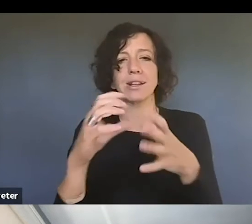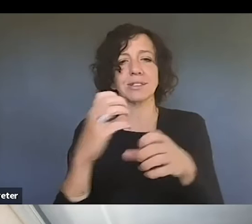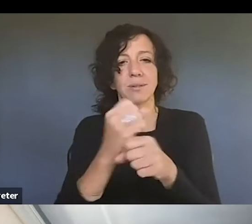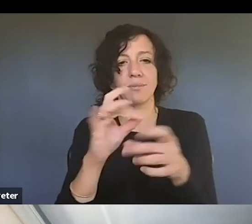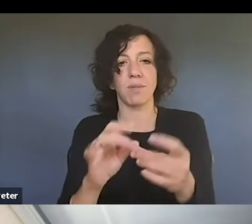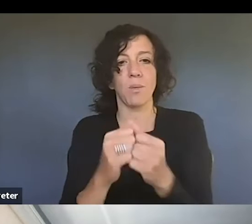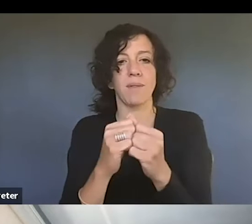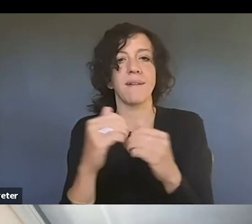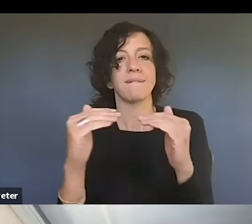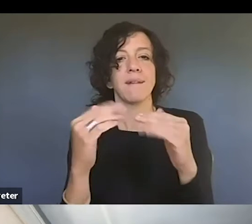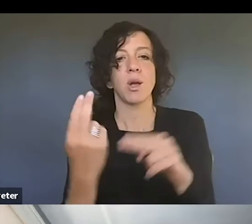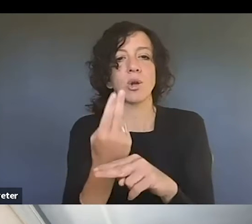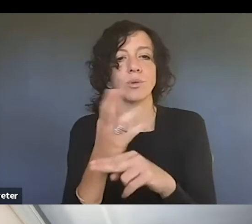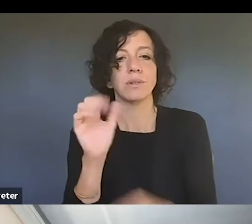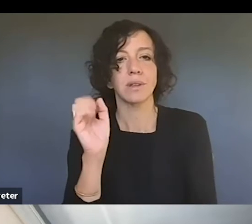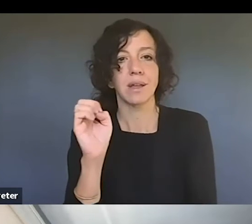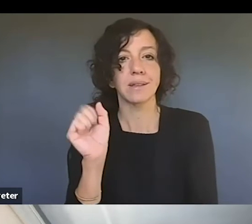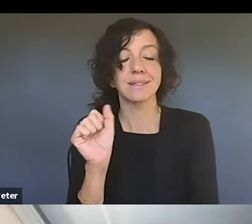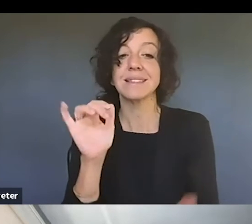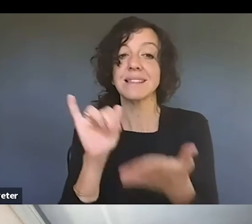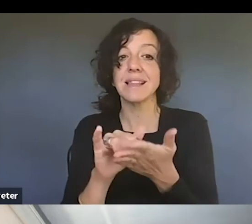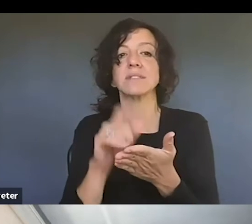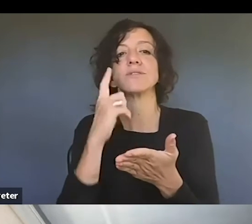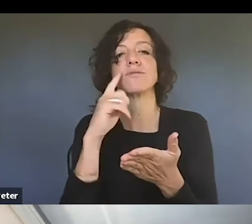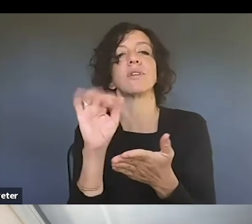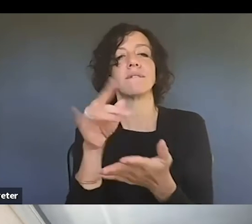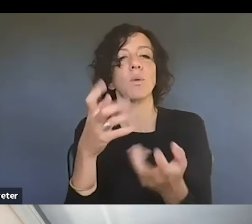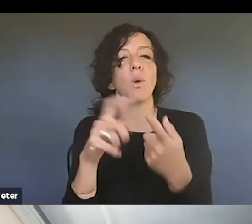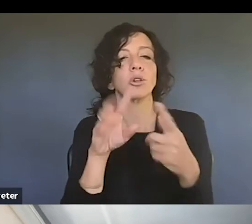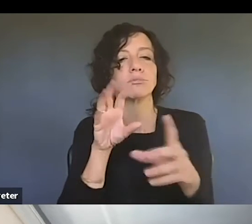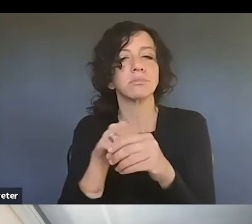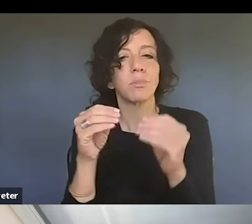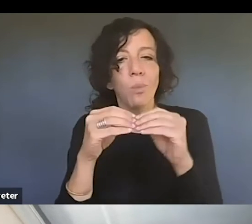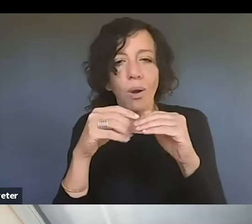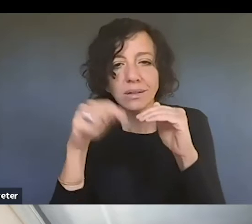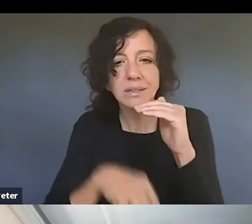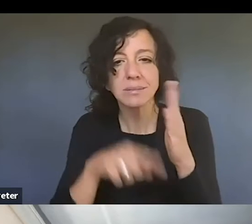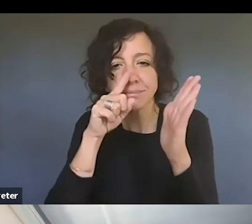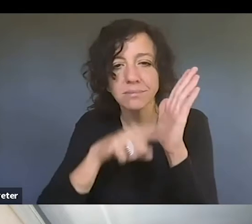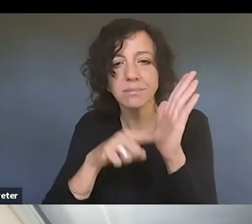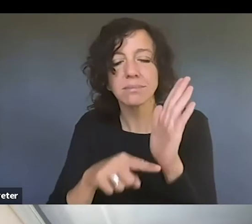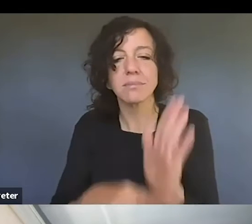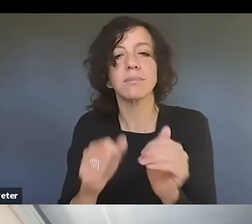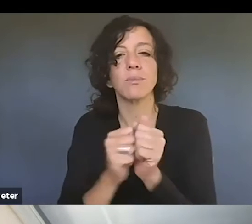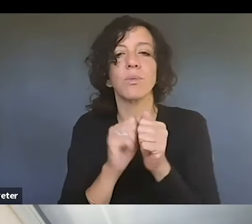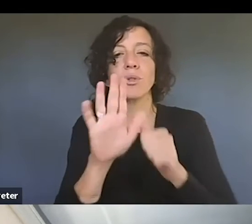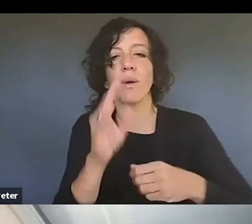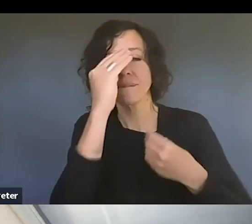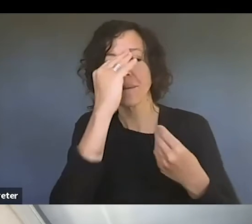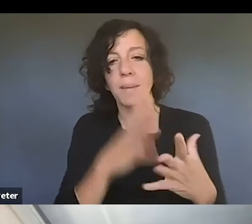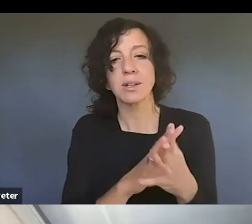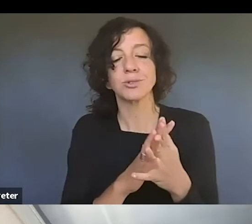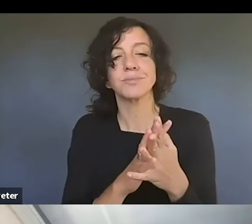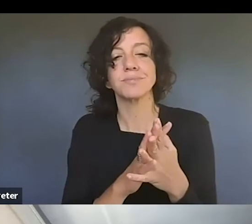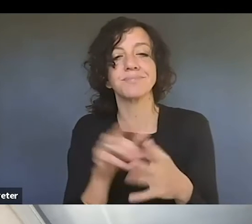again, this is if you sort of want to go deeper in your learning and understanding. It's not as high level as some of our other information, but it is